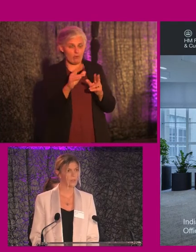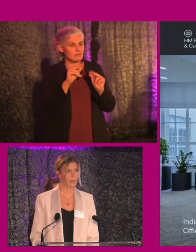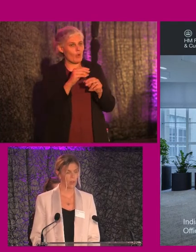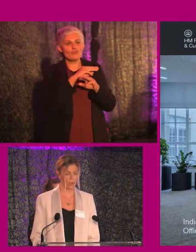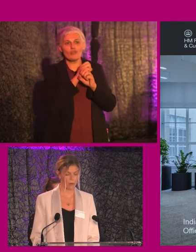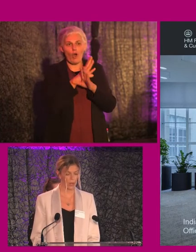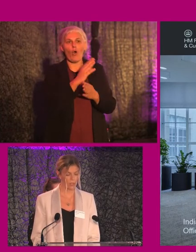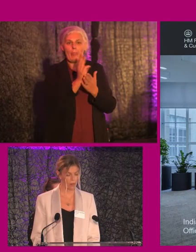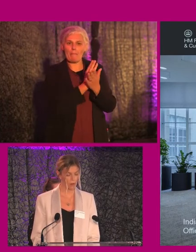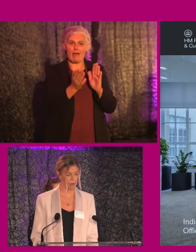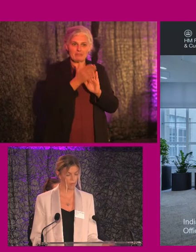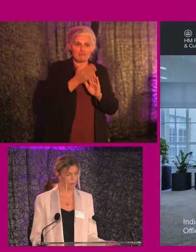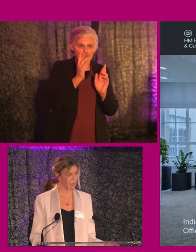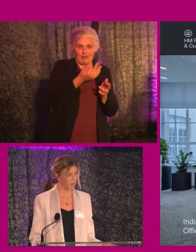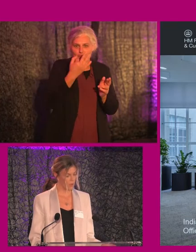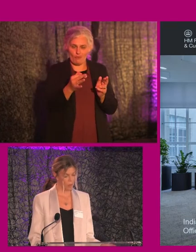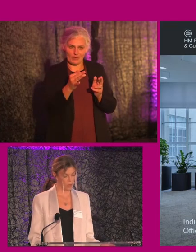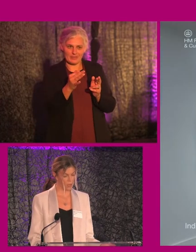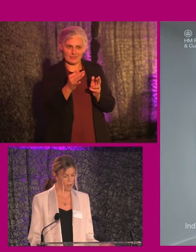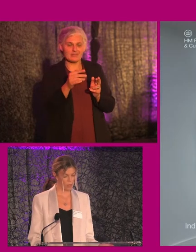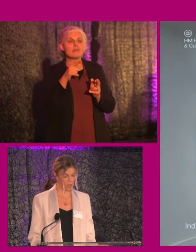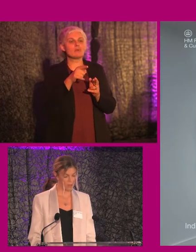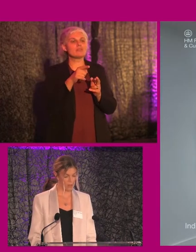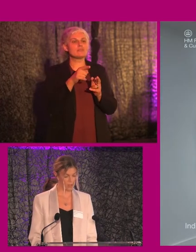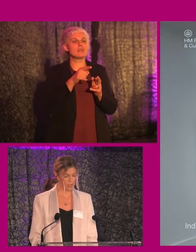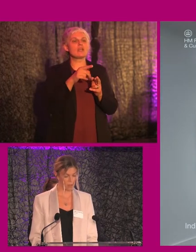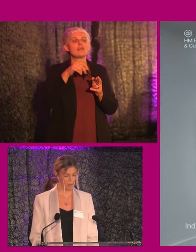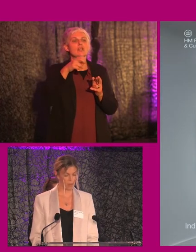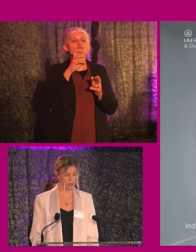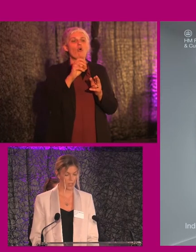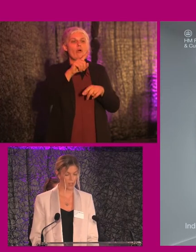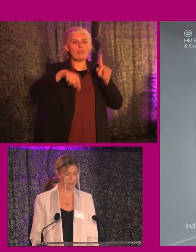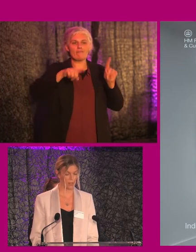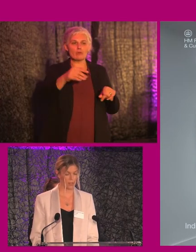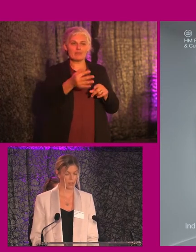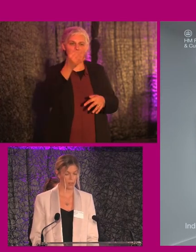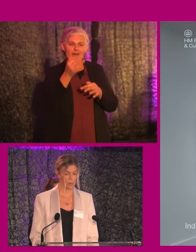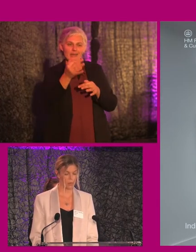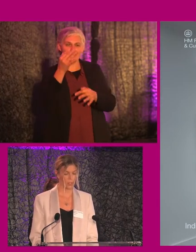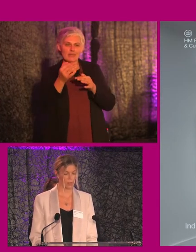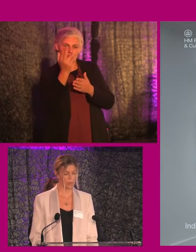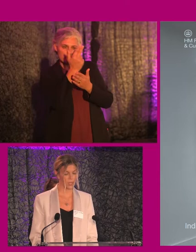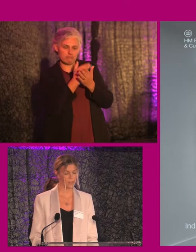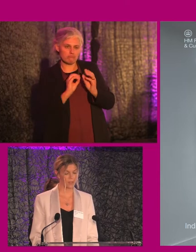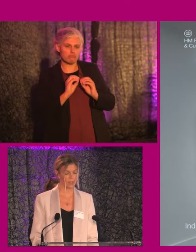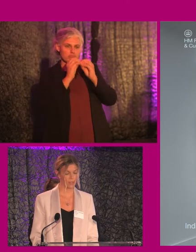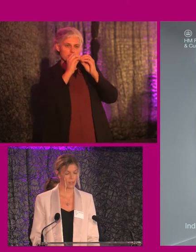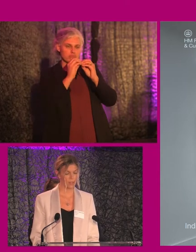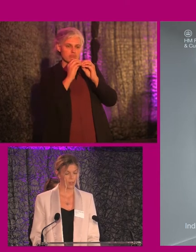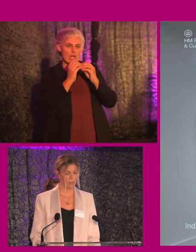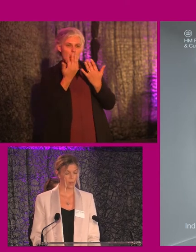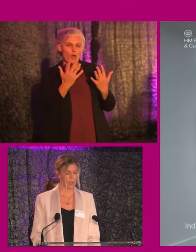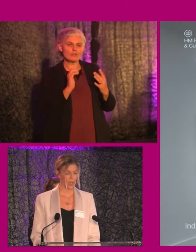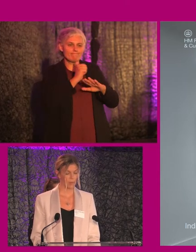pieces of design are right or wrong. Within neurodiversity, we found that the key designs were produced a range of settings,